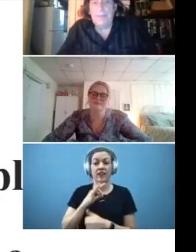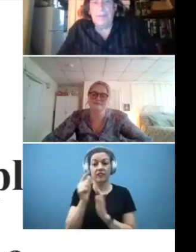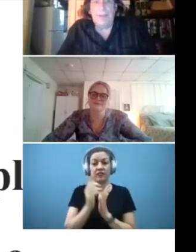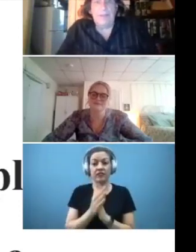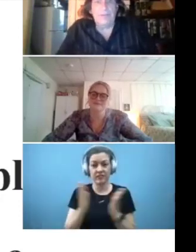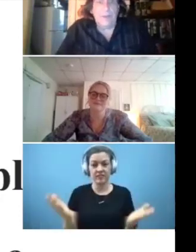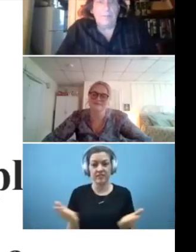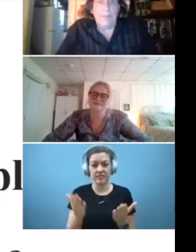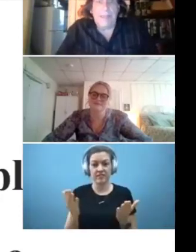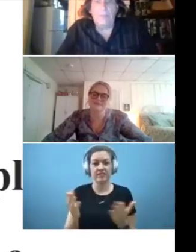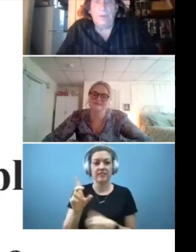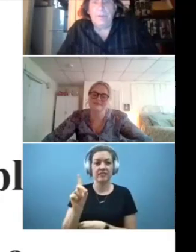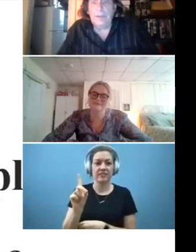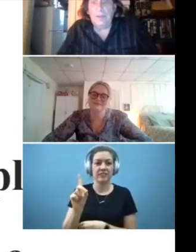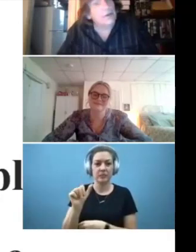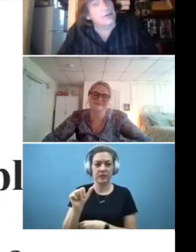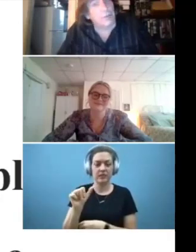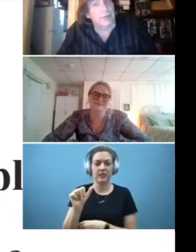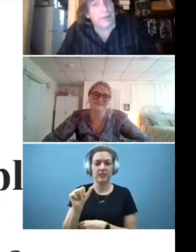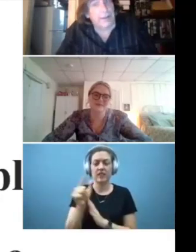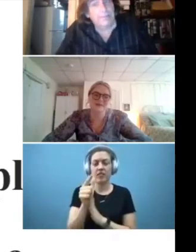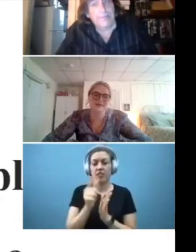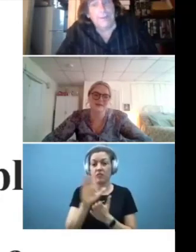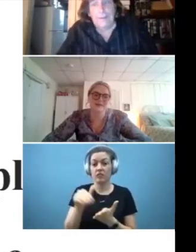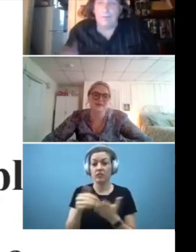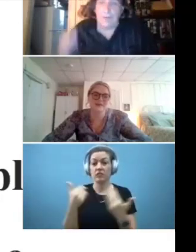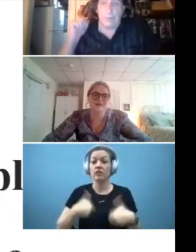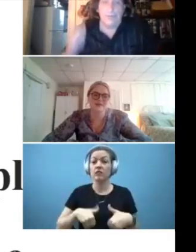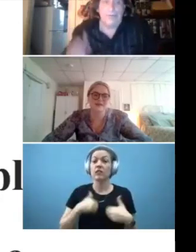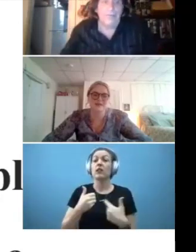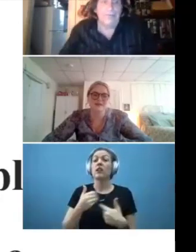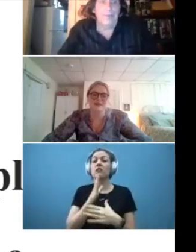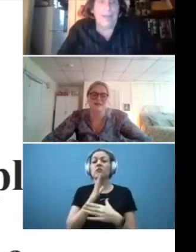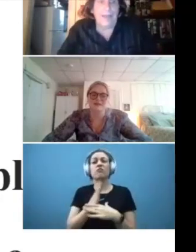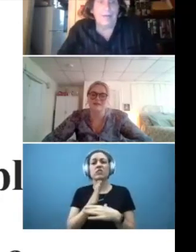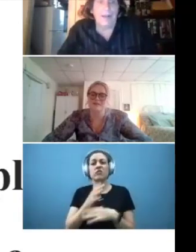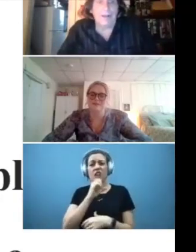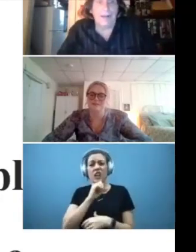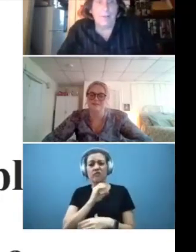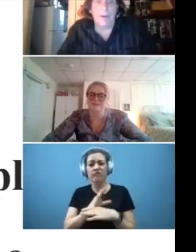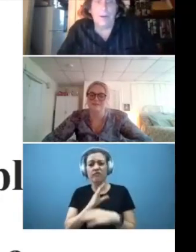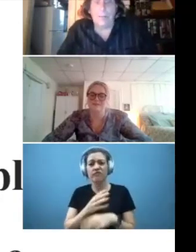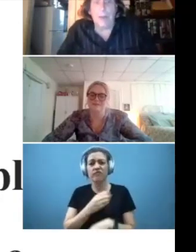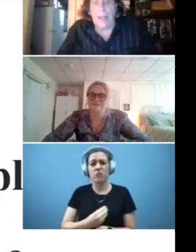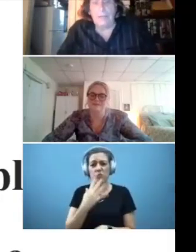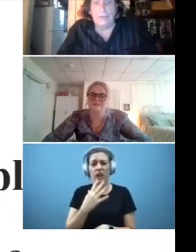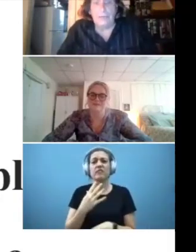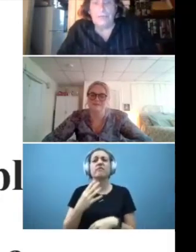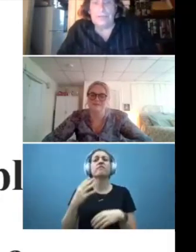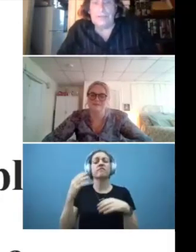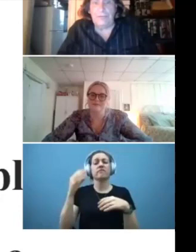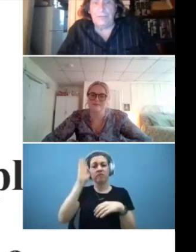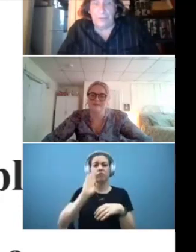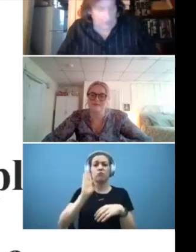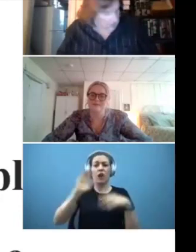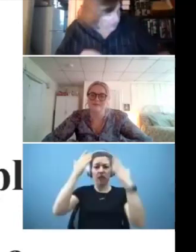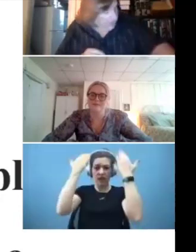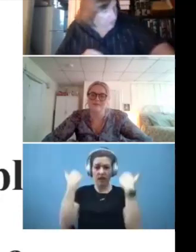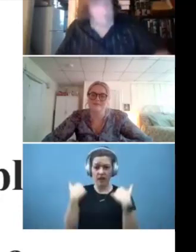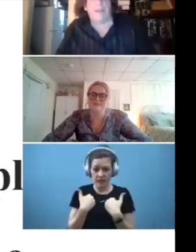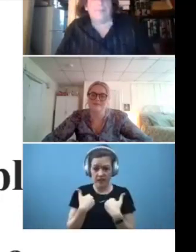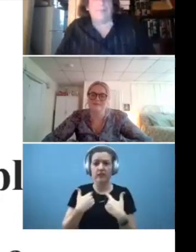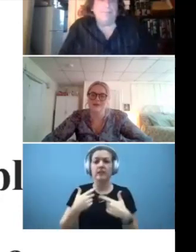I'm a middle-aged white man with the longest brown hair, got bookshelves in the background, and I'm wearing a brown short-sleeved shirt